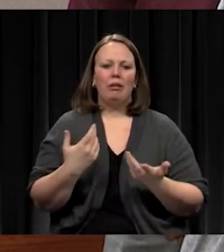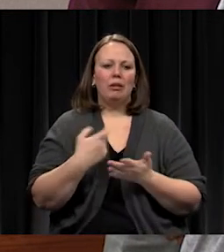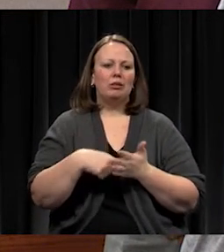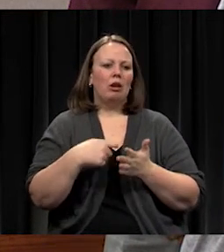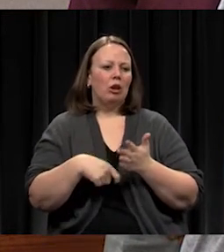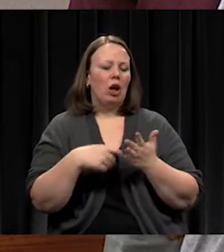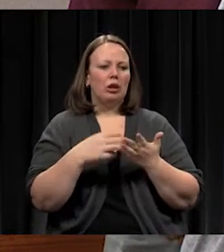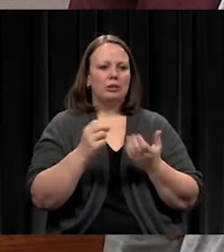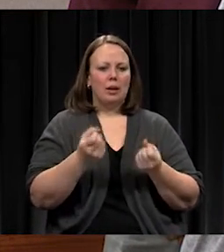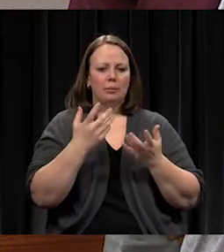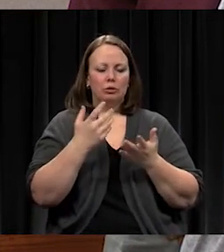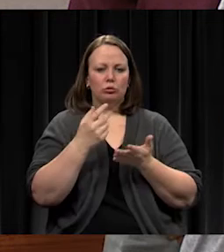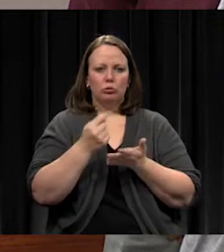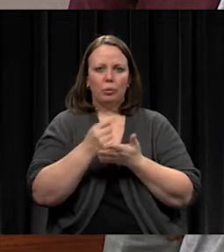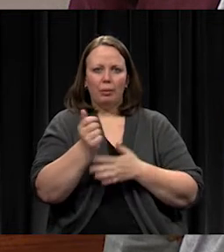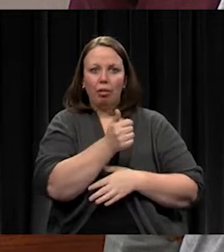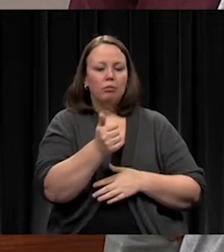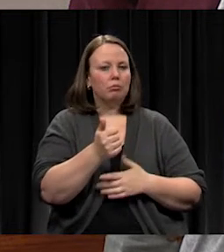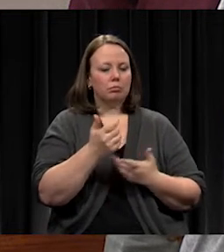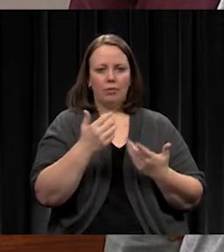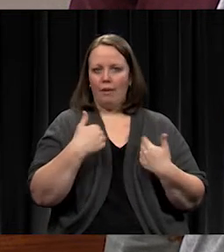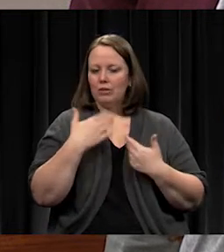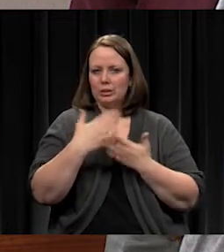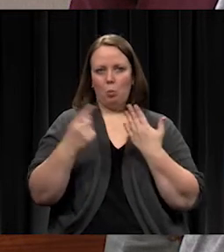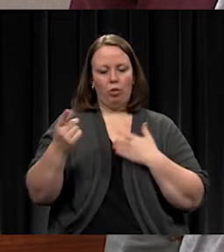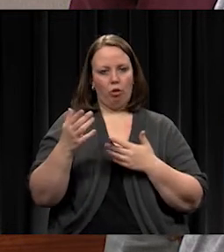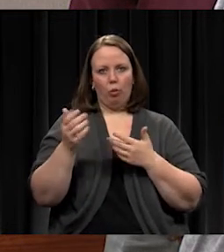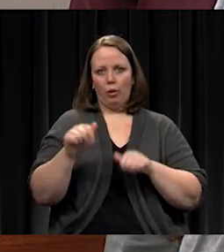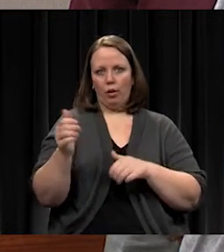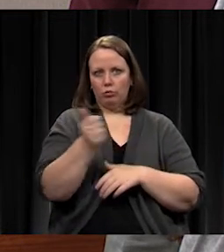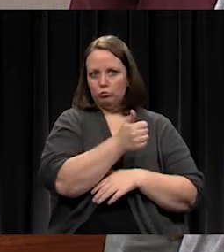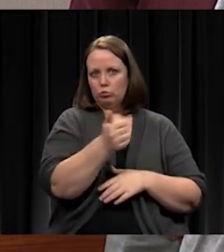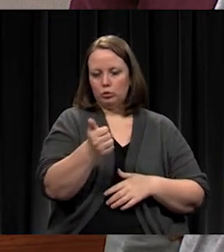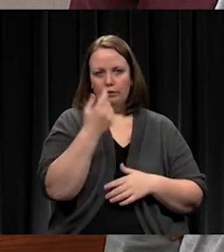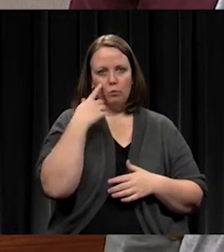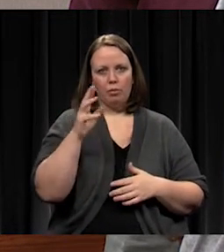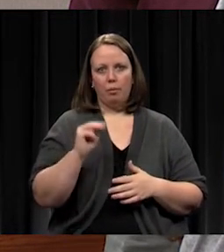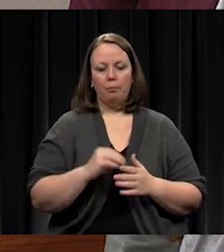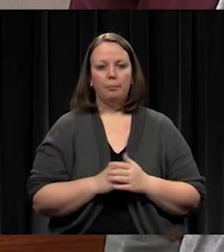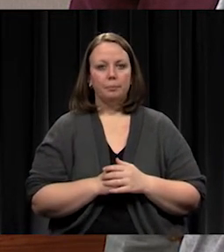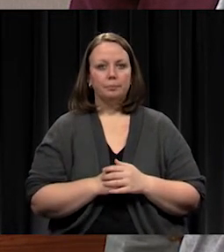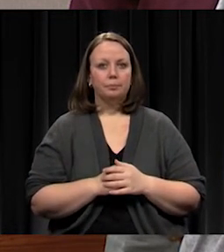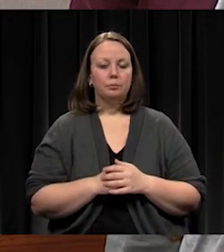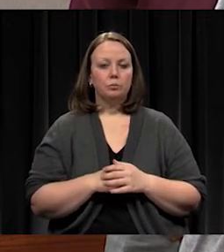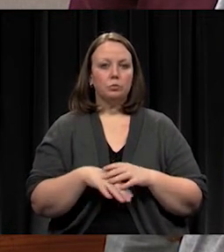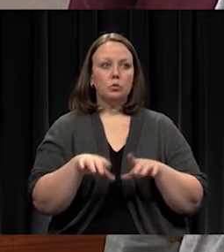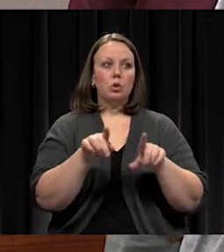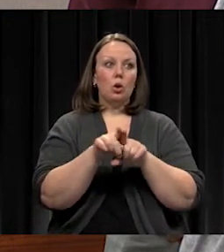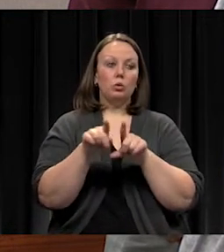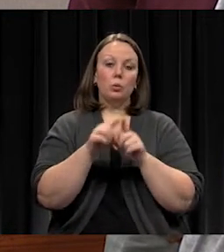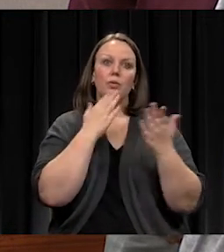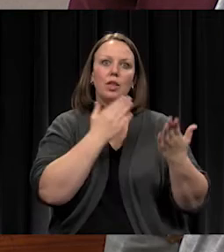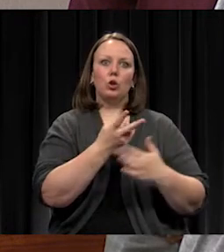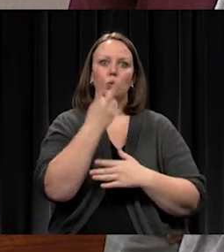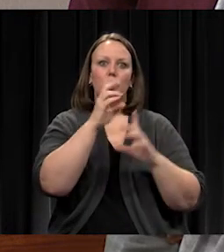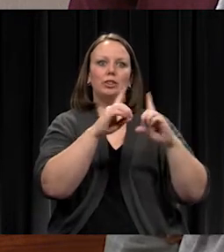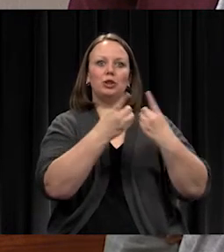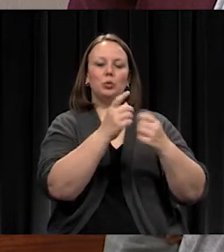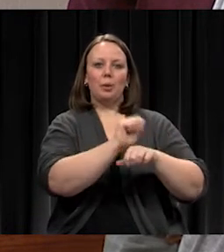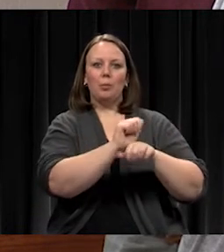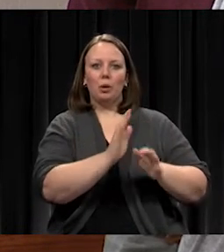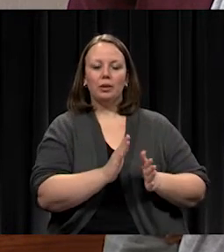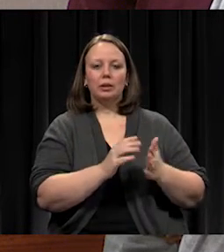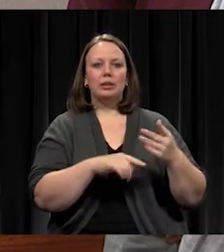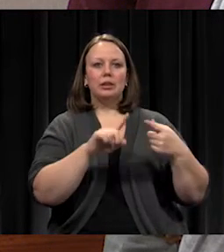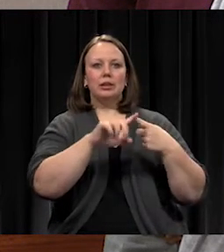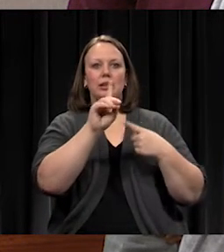Lodge and be surrounded by support. We would also like to thank two district employees, Dennis Meehan, for working with us to secure